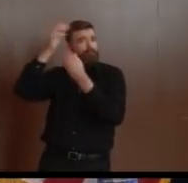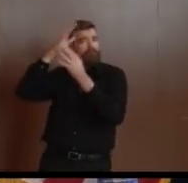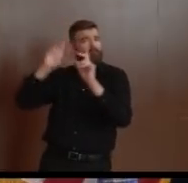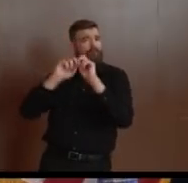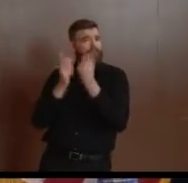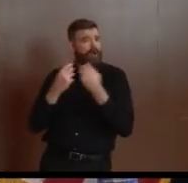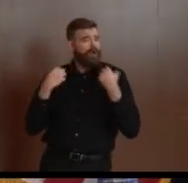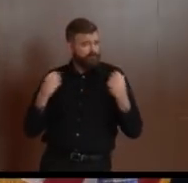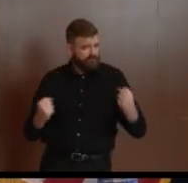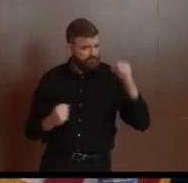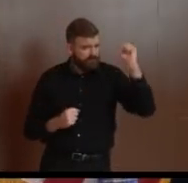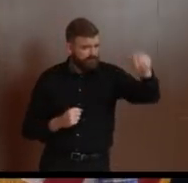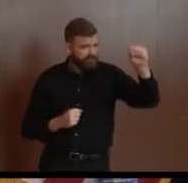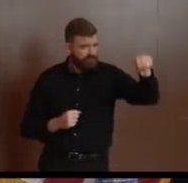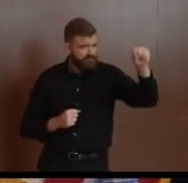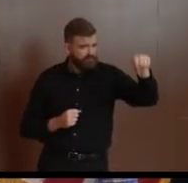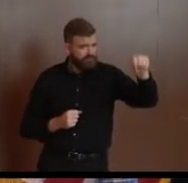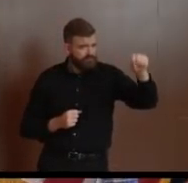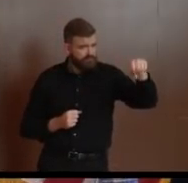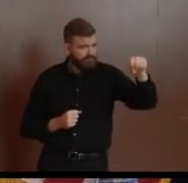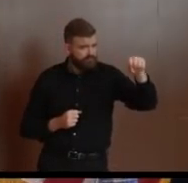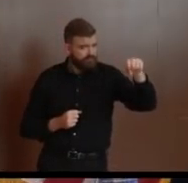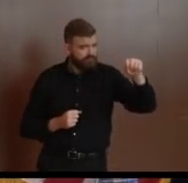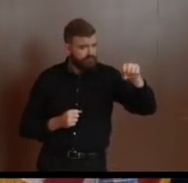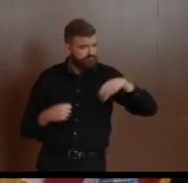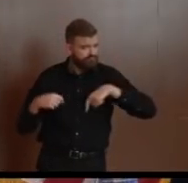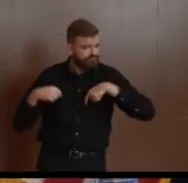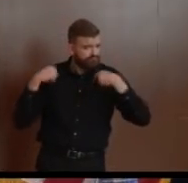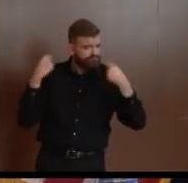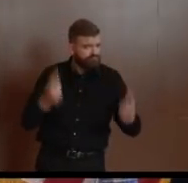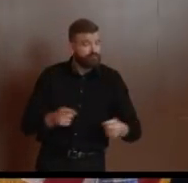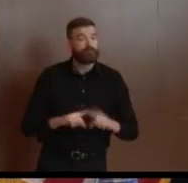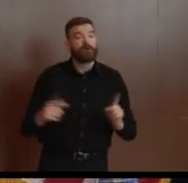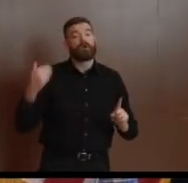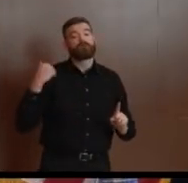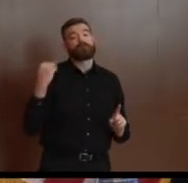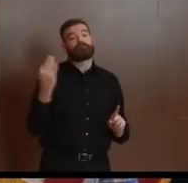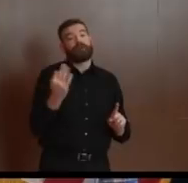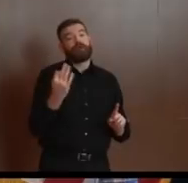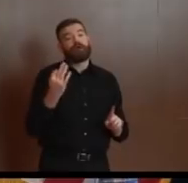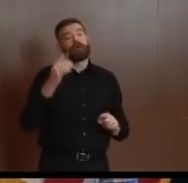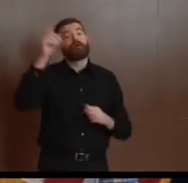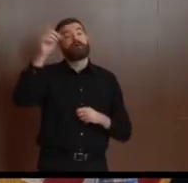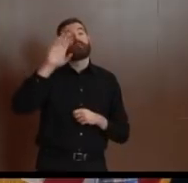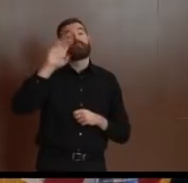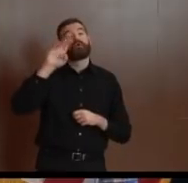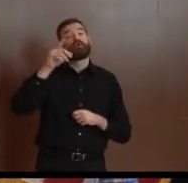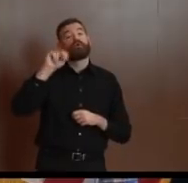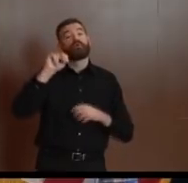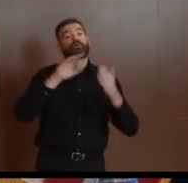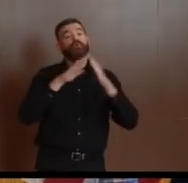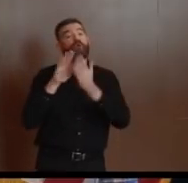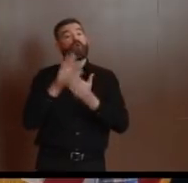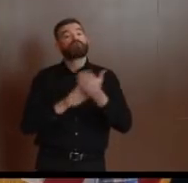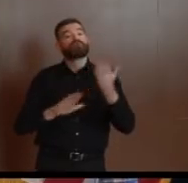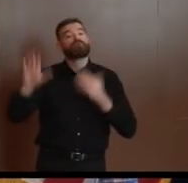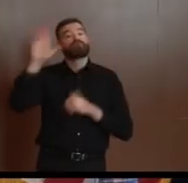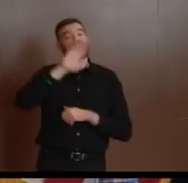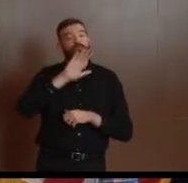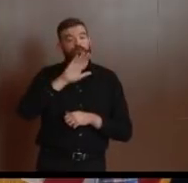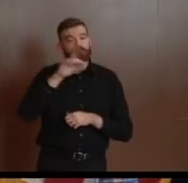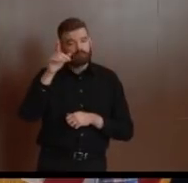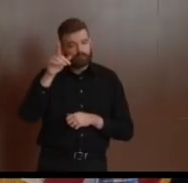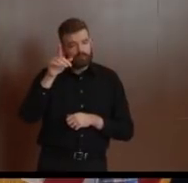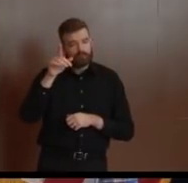LabCorp, I think it was Friday we were at Bergen Community College, he said they were up to 20,000 tests batching overnight. I said,